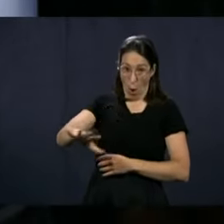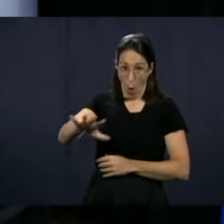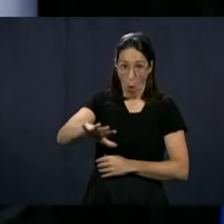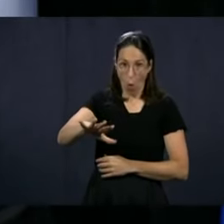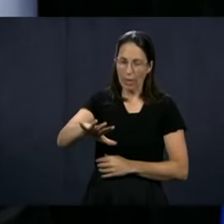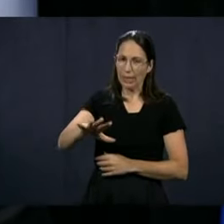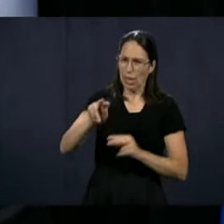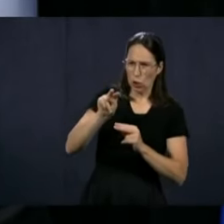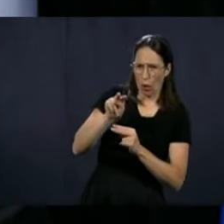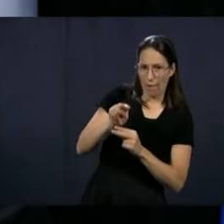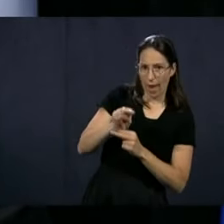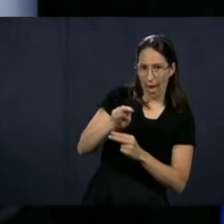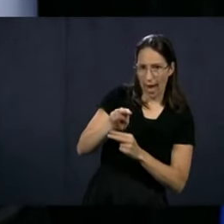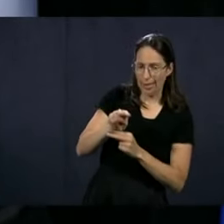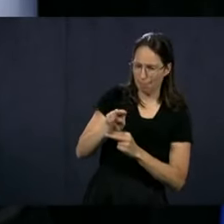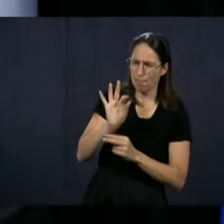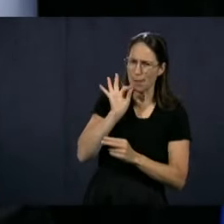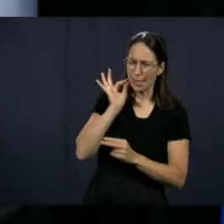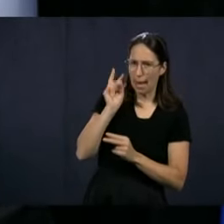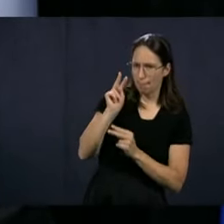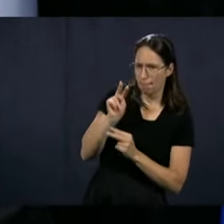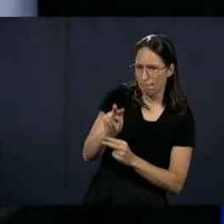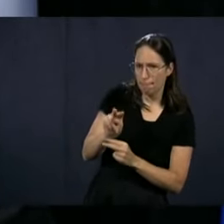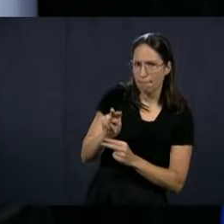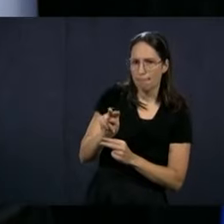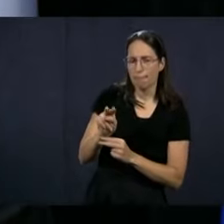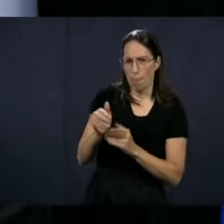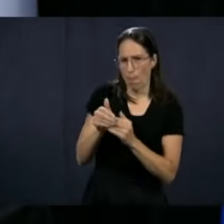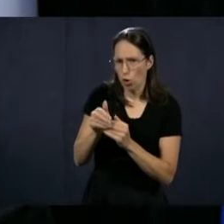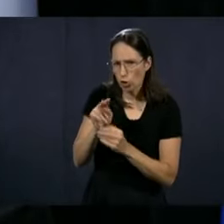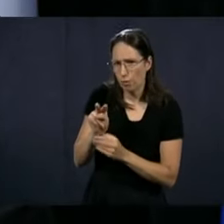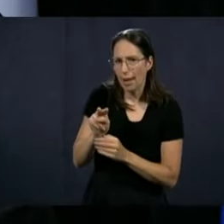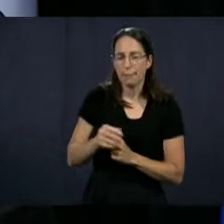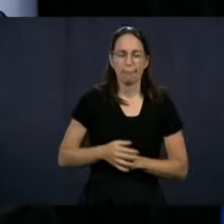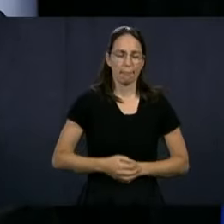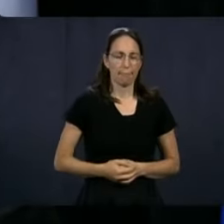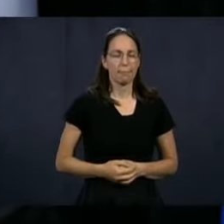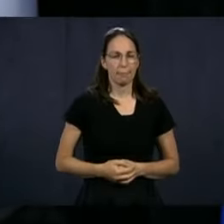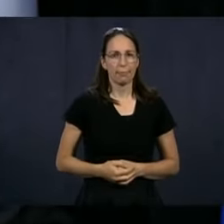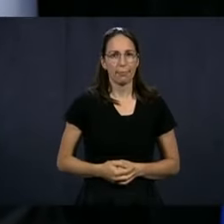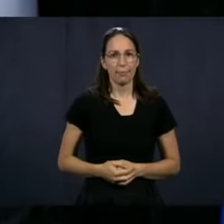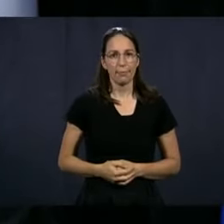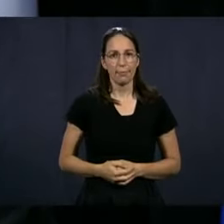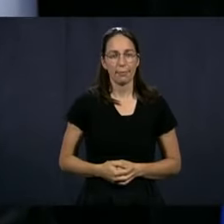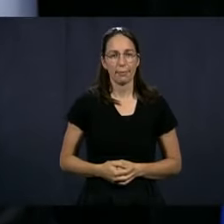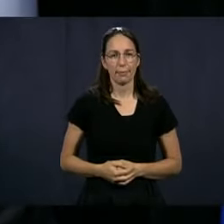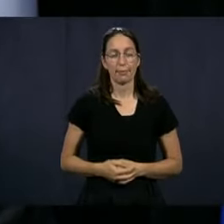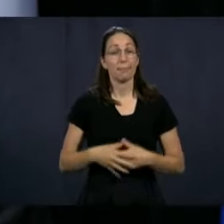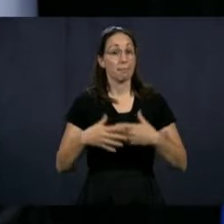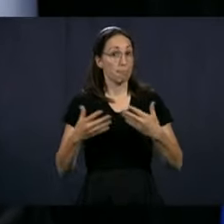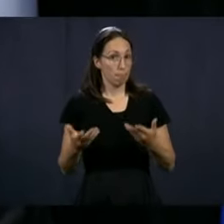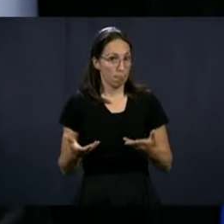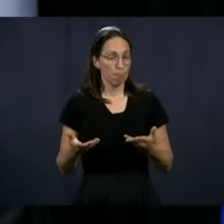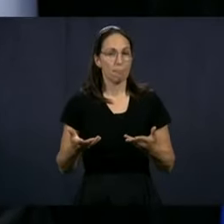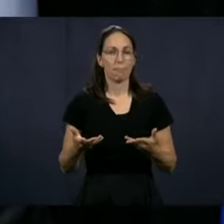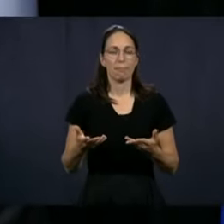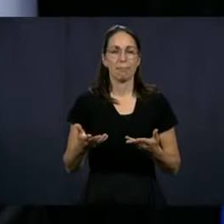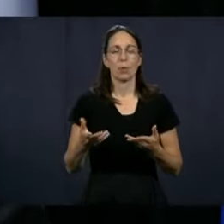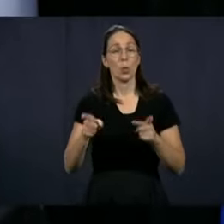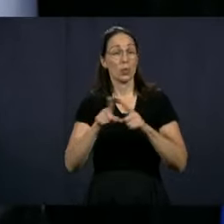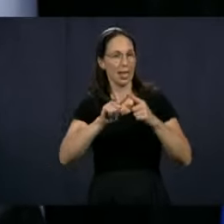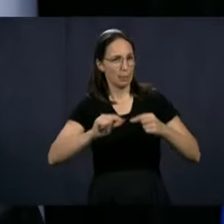those 41 CHSLDs are the ones that we're keeping a particularly close eye on.